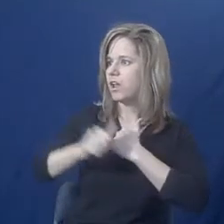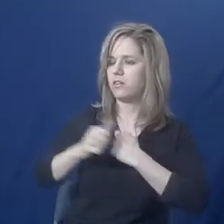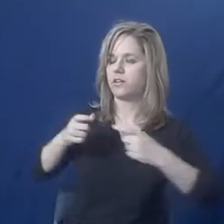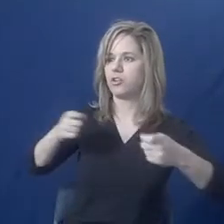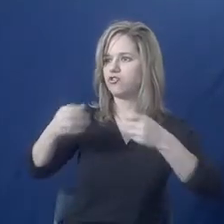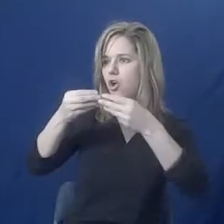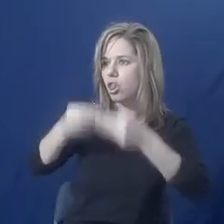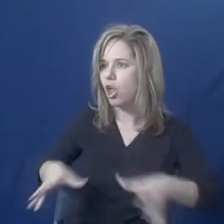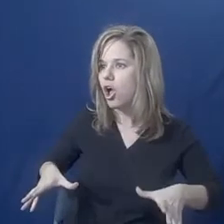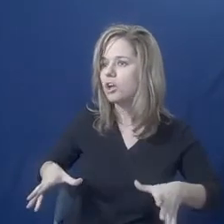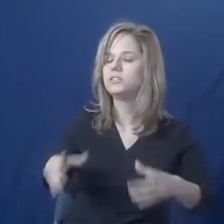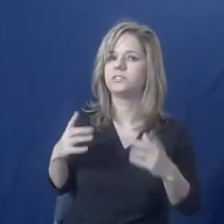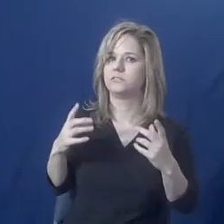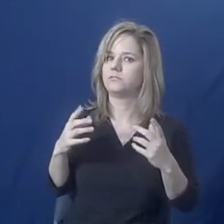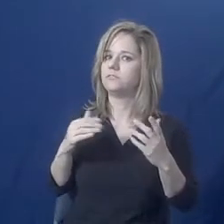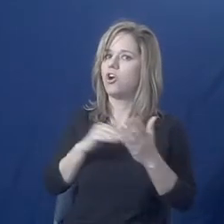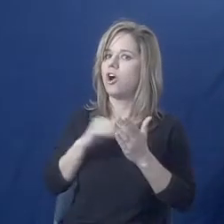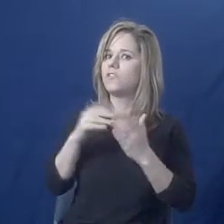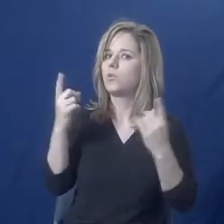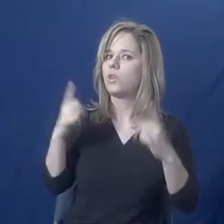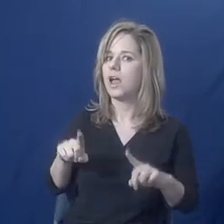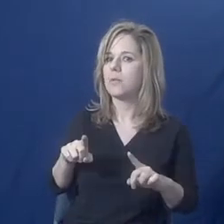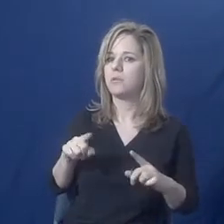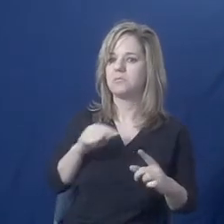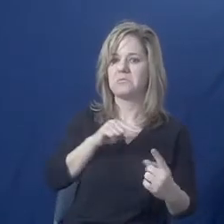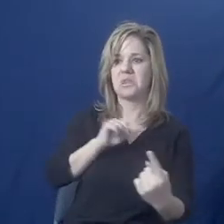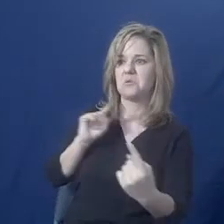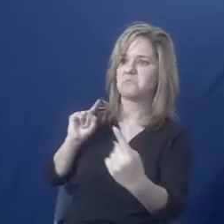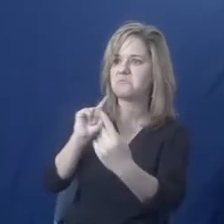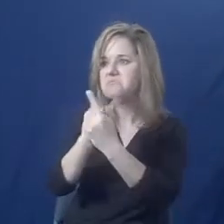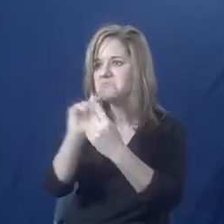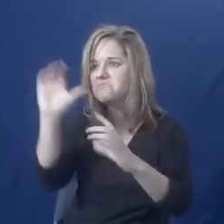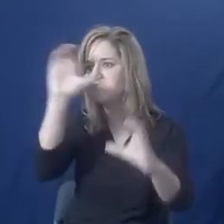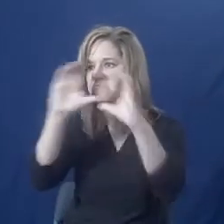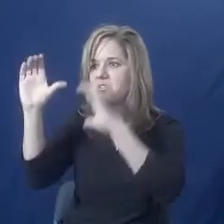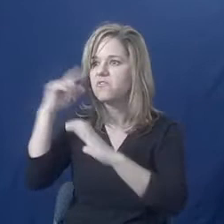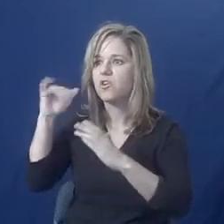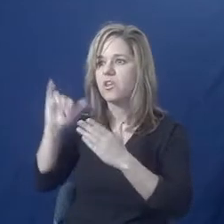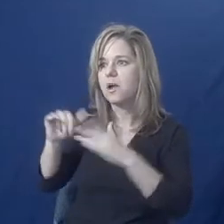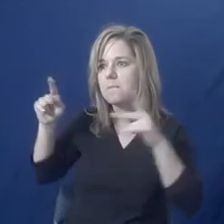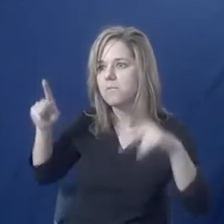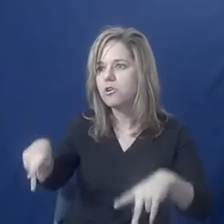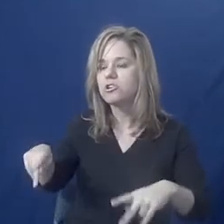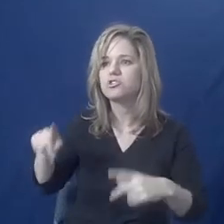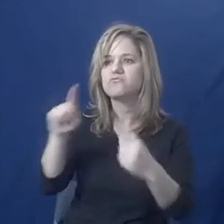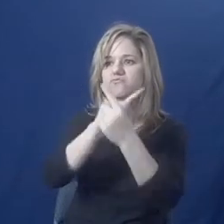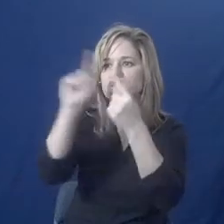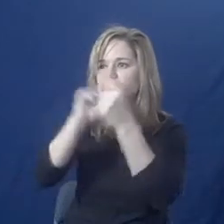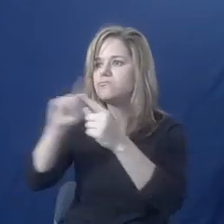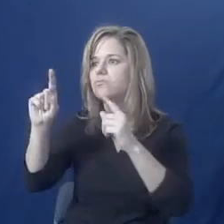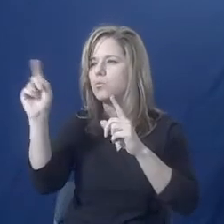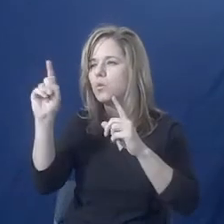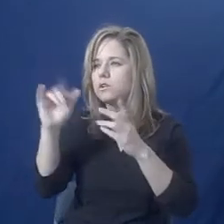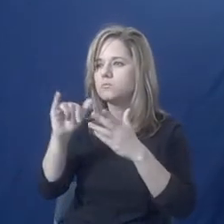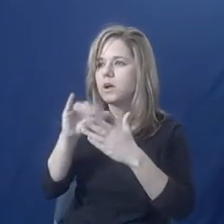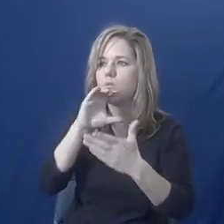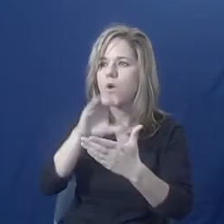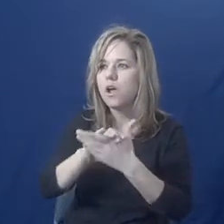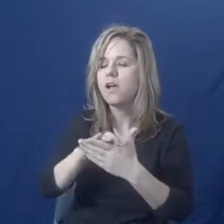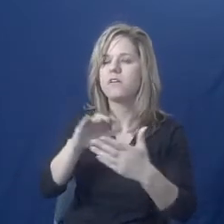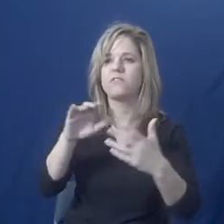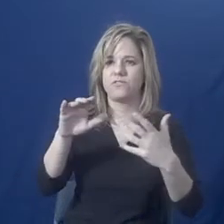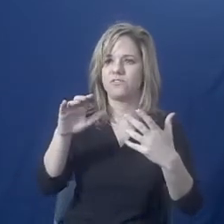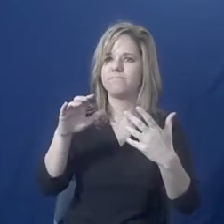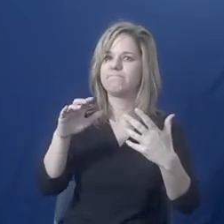They often will go to family and friends to look for a person to try to find information about the person.